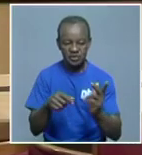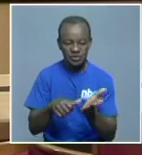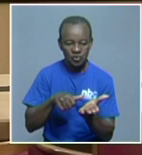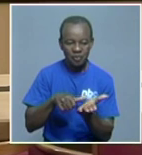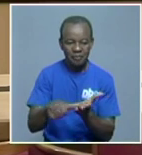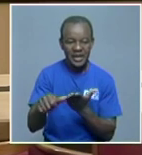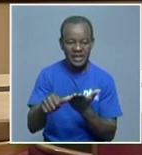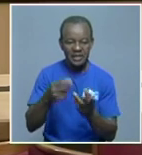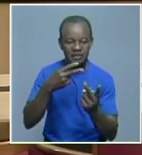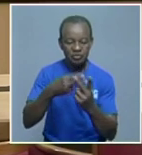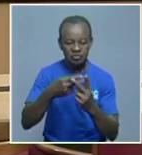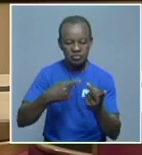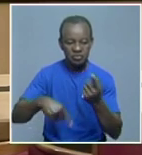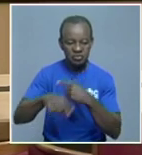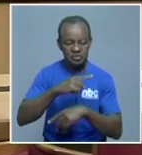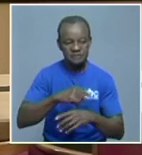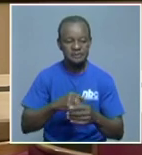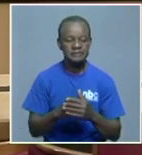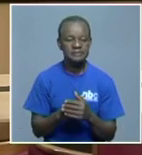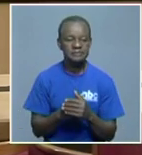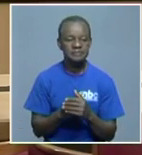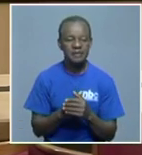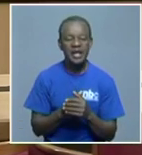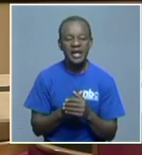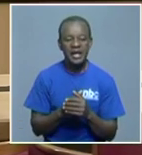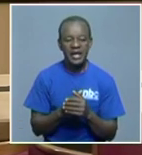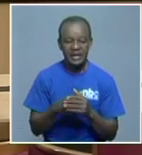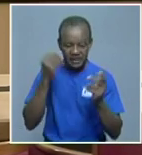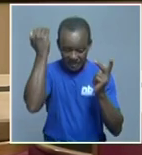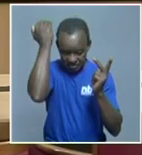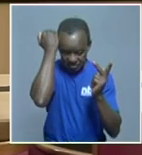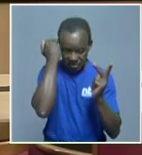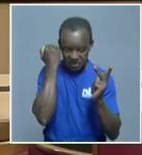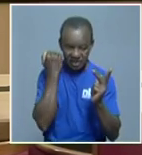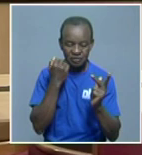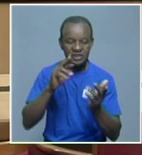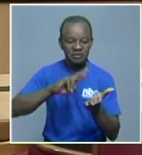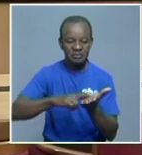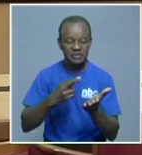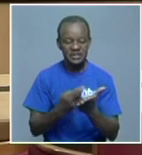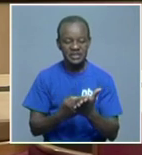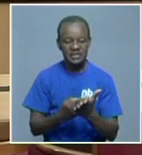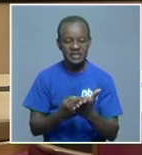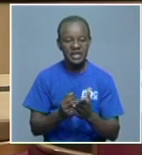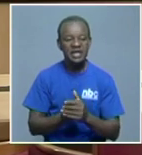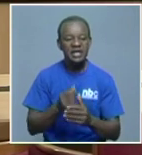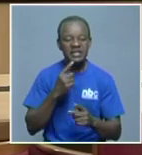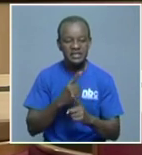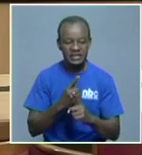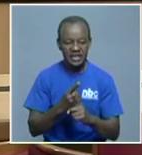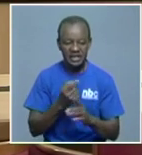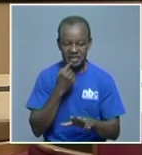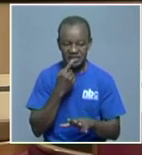new facts. But those facts were not stated by the Leonard judge. And therefore, it